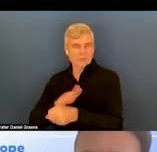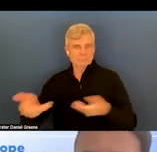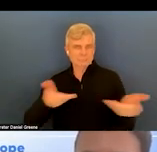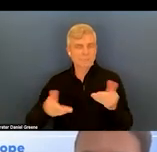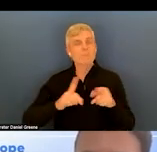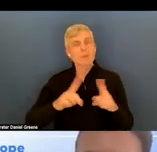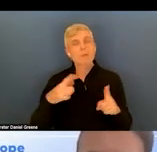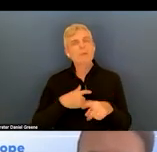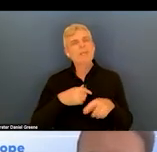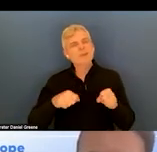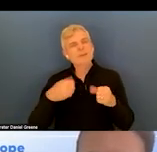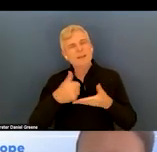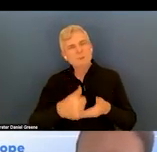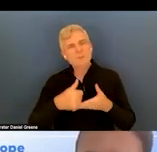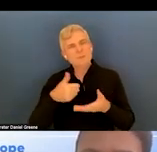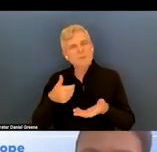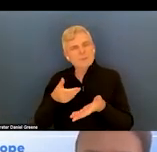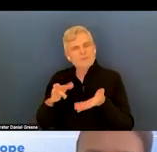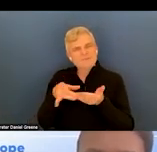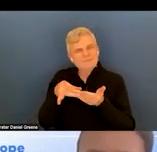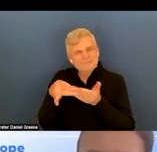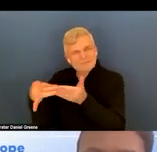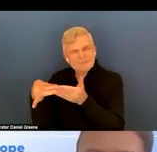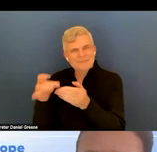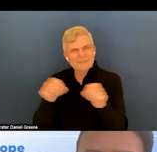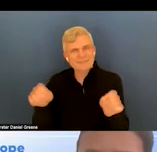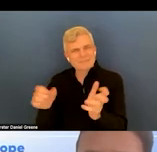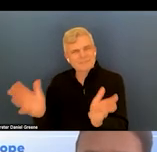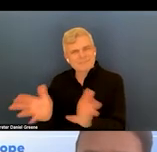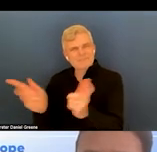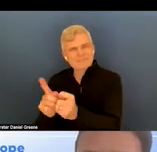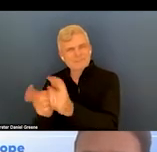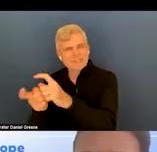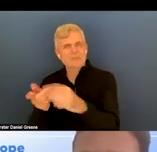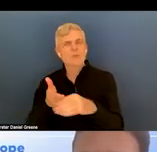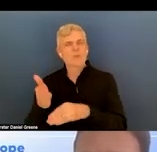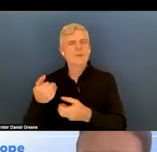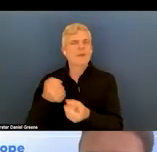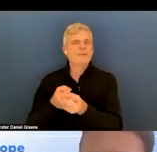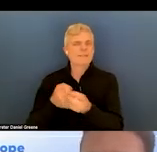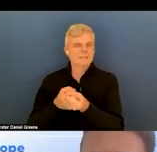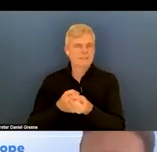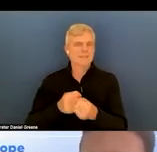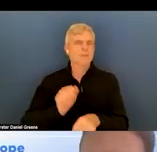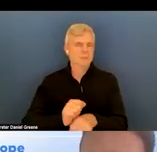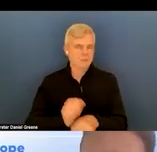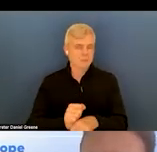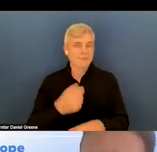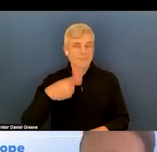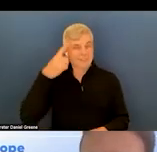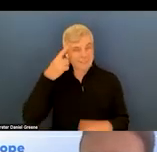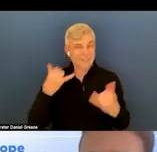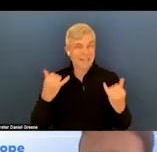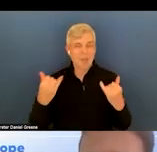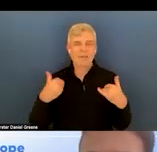it a little bit as well through advocacy work. So I think that there's a wake-up call here that's starting